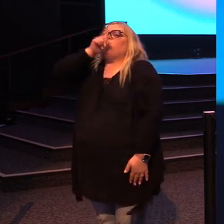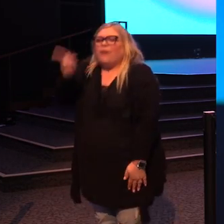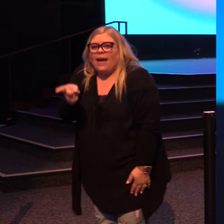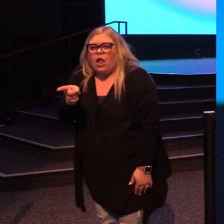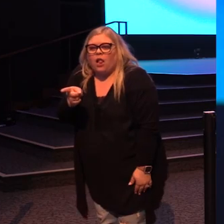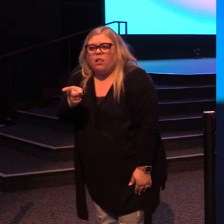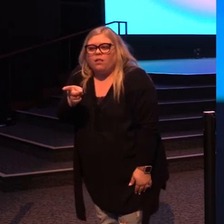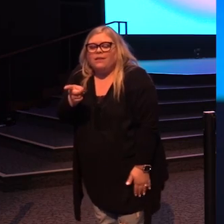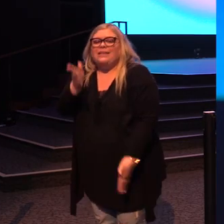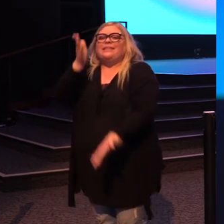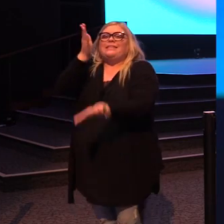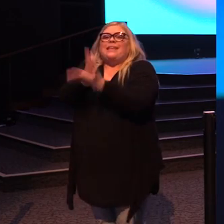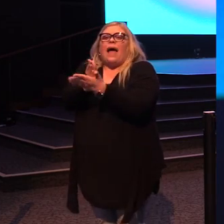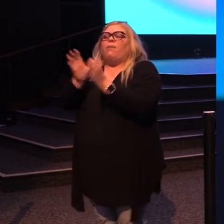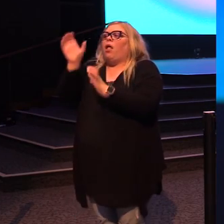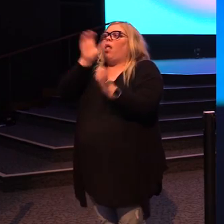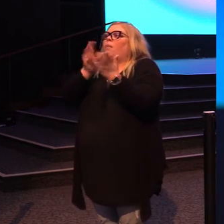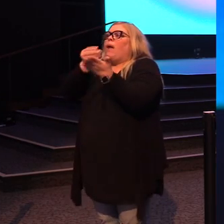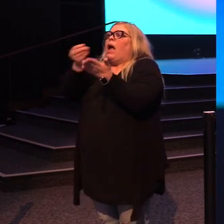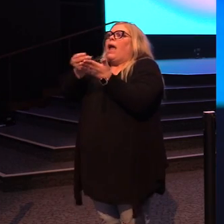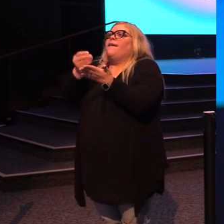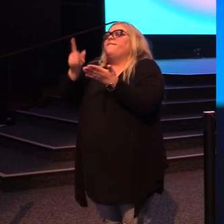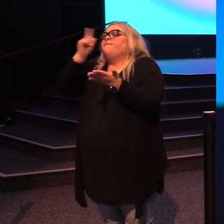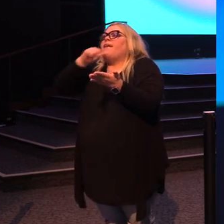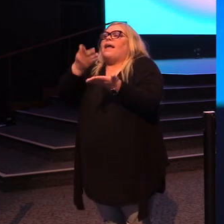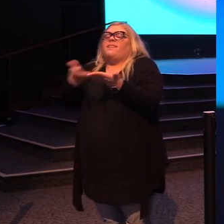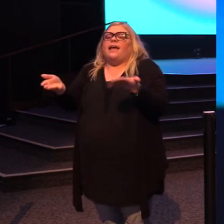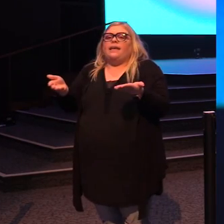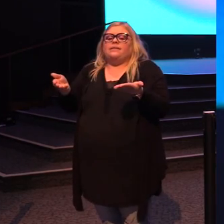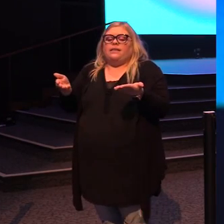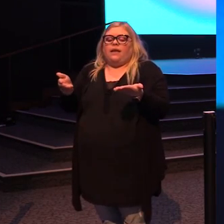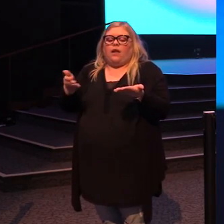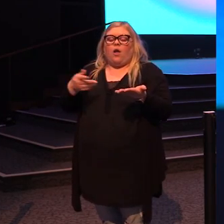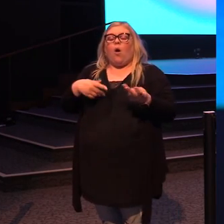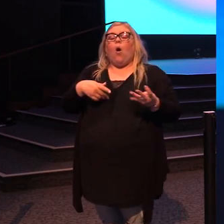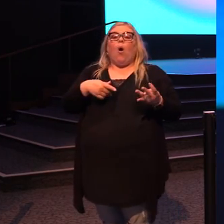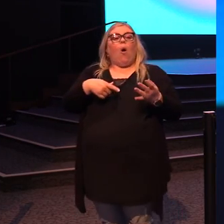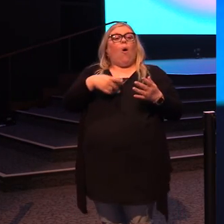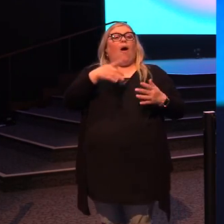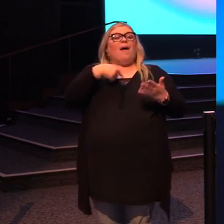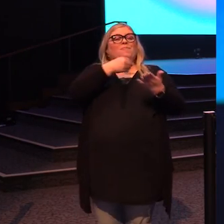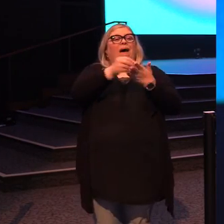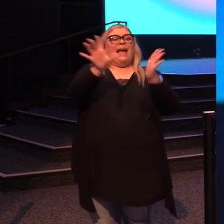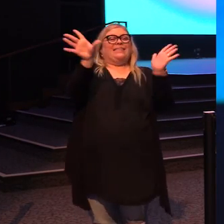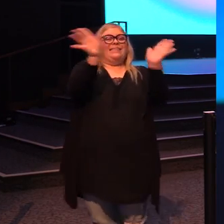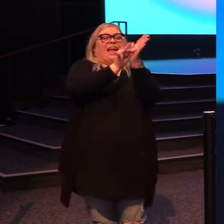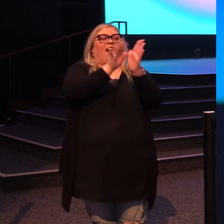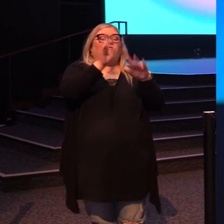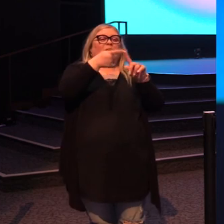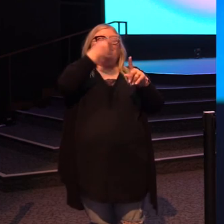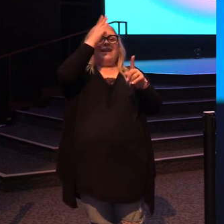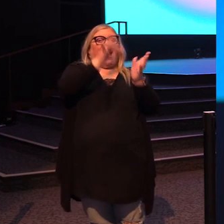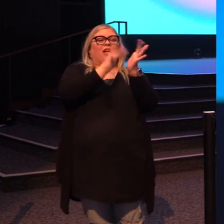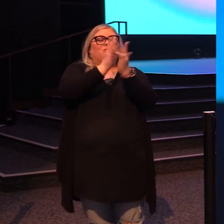Stop picking up a trinket of a magnet of the Word of God sticking it on your refrigerator